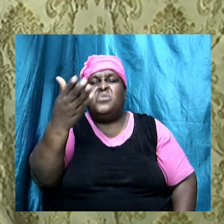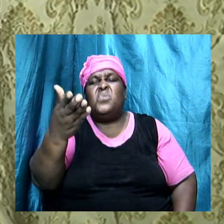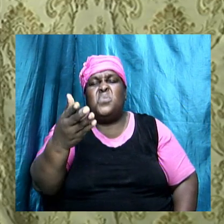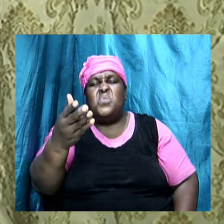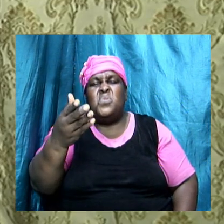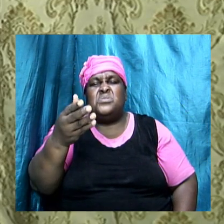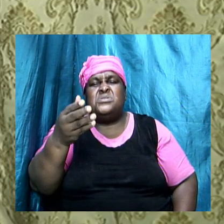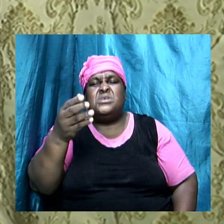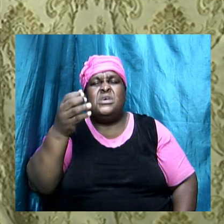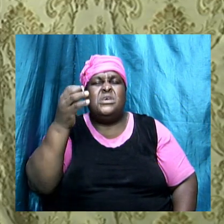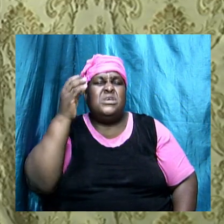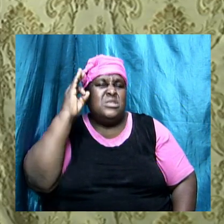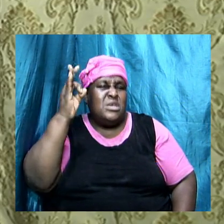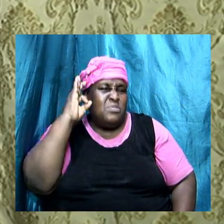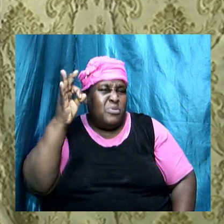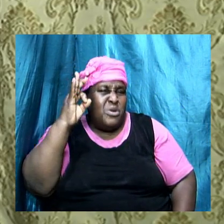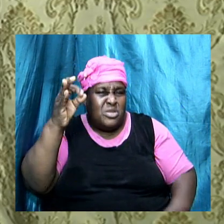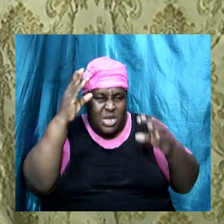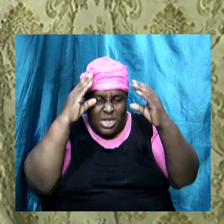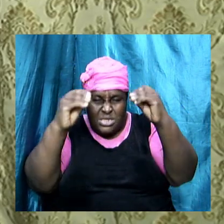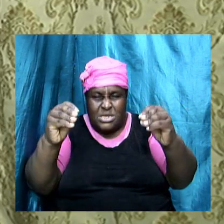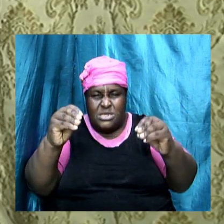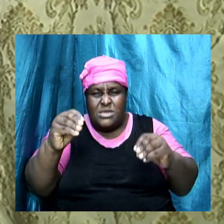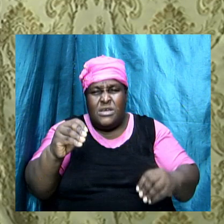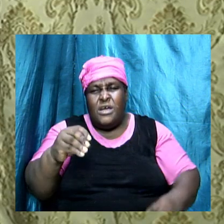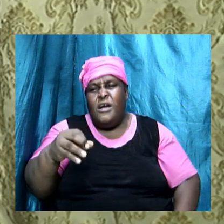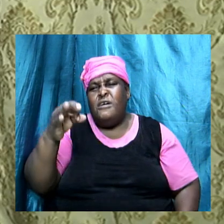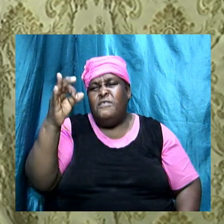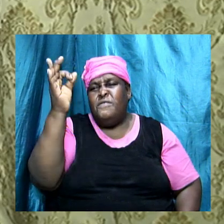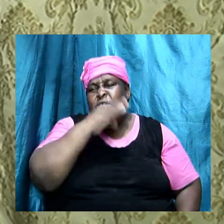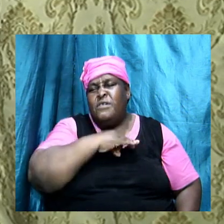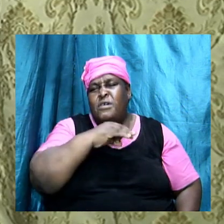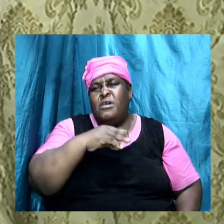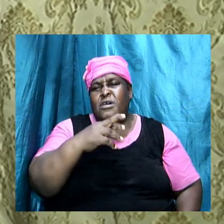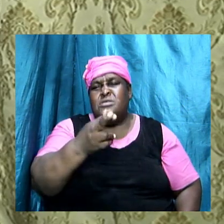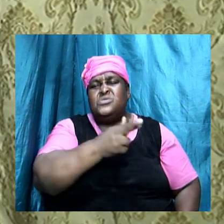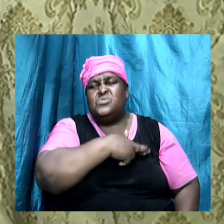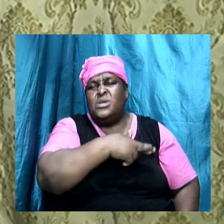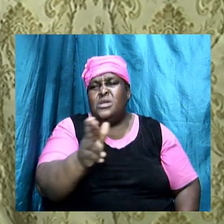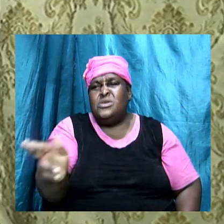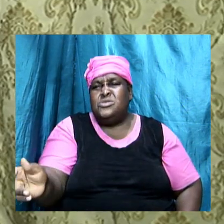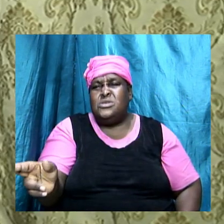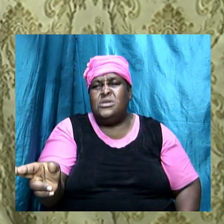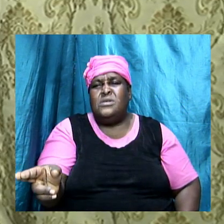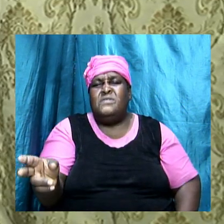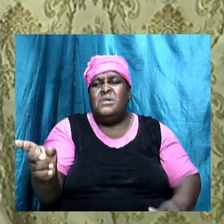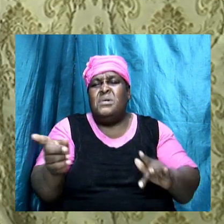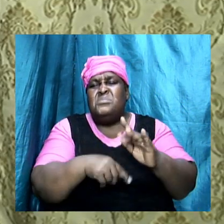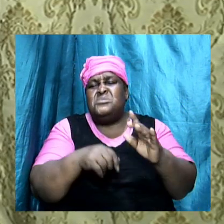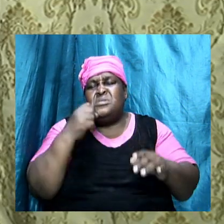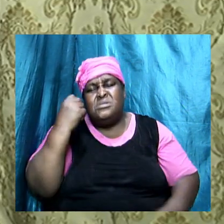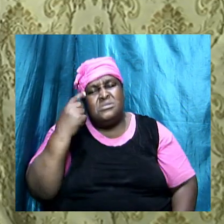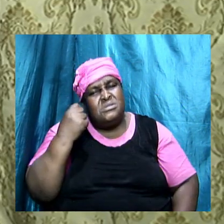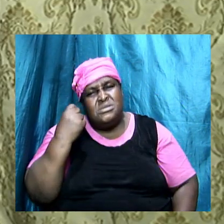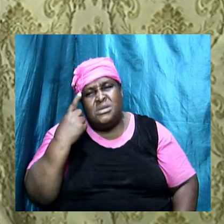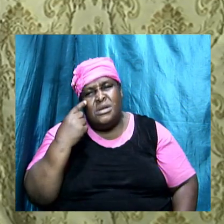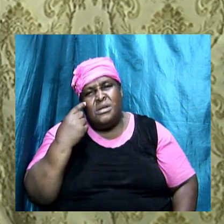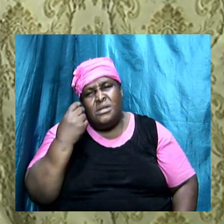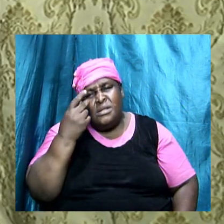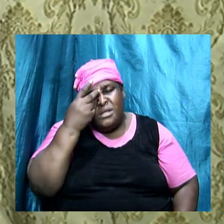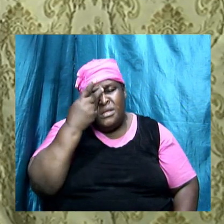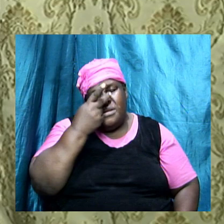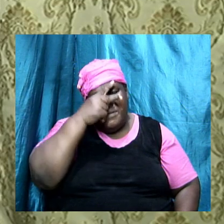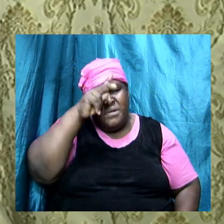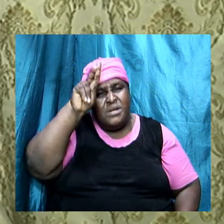false religion are really those that have a misunderstanding of the scriptures. We cannot simply think that